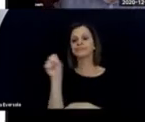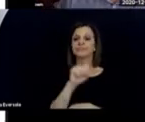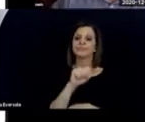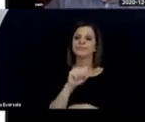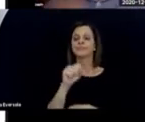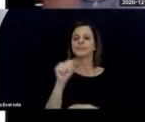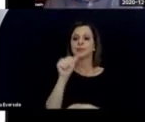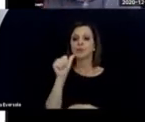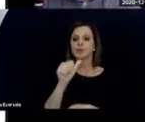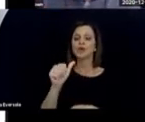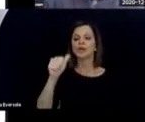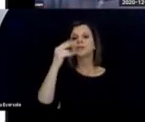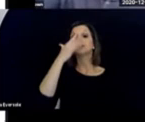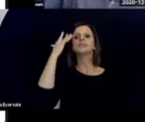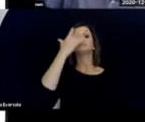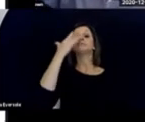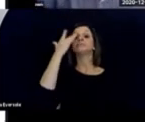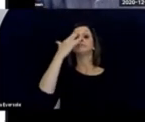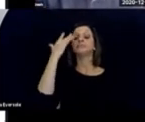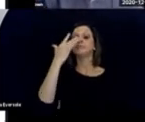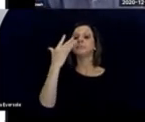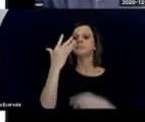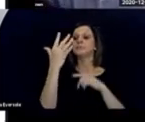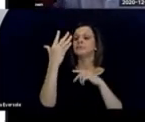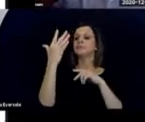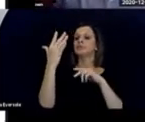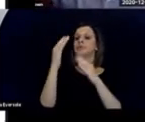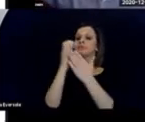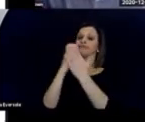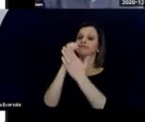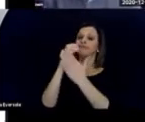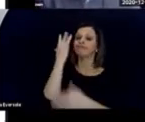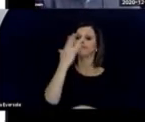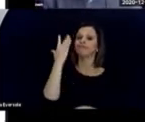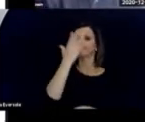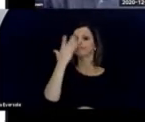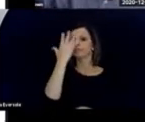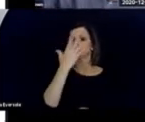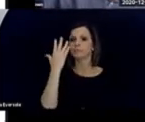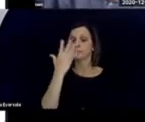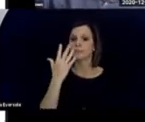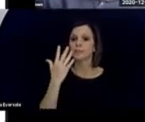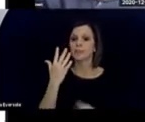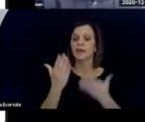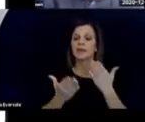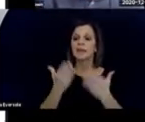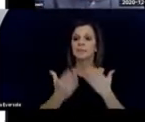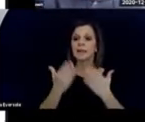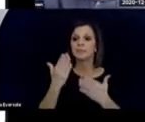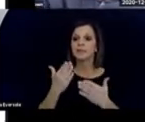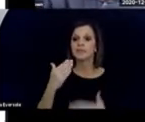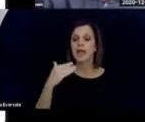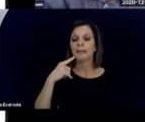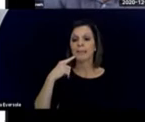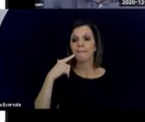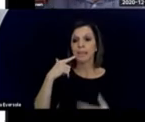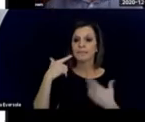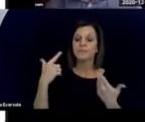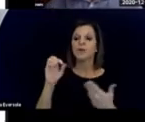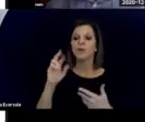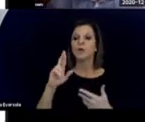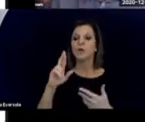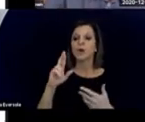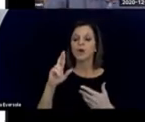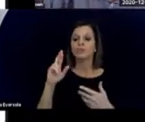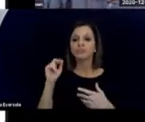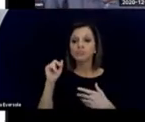side, and she's holding her fingers up and twiddling her fingers and looking at them, and she's smacking her